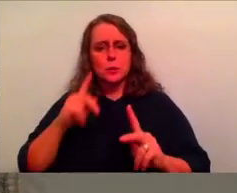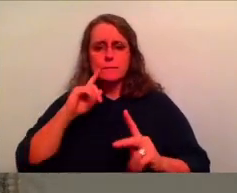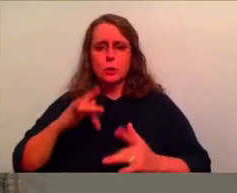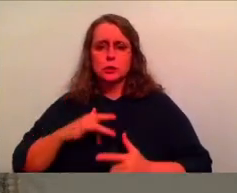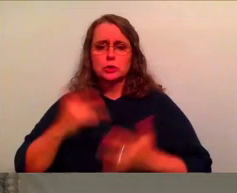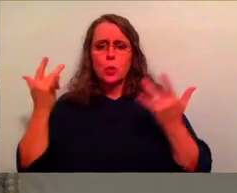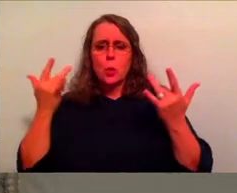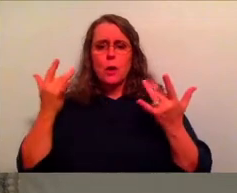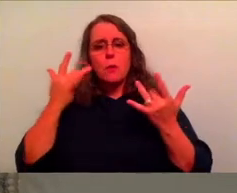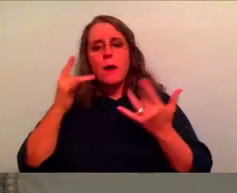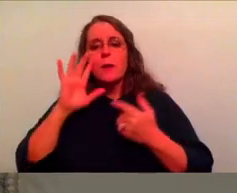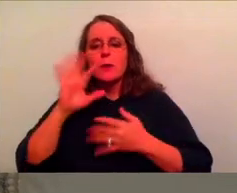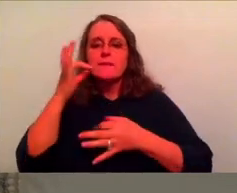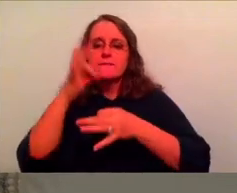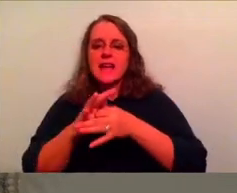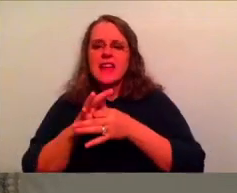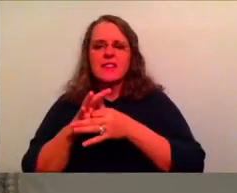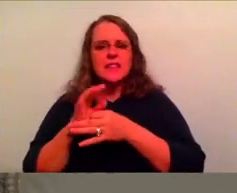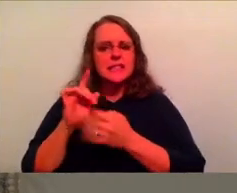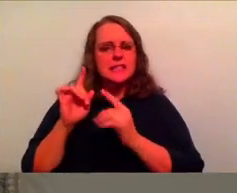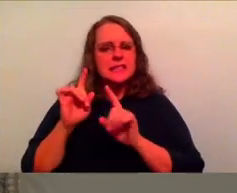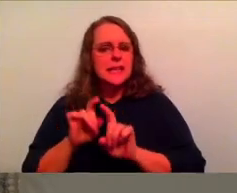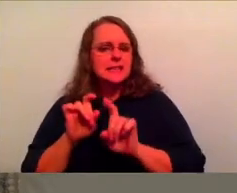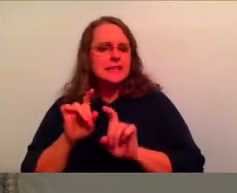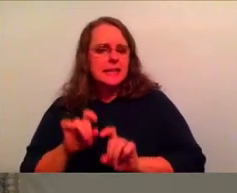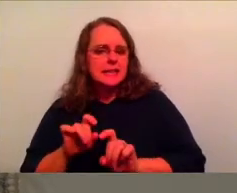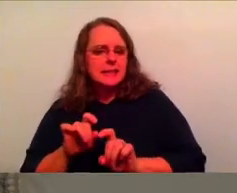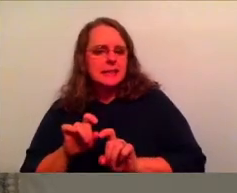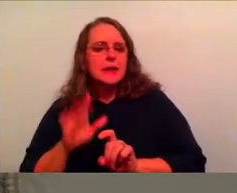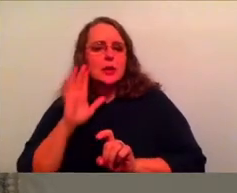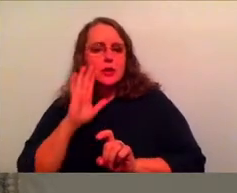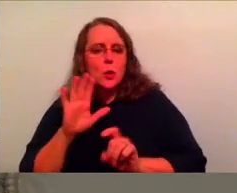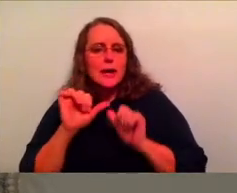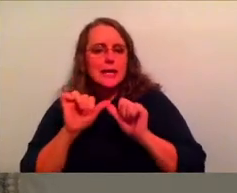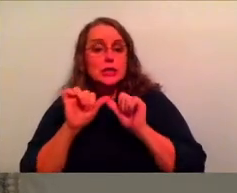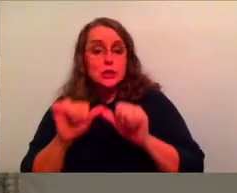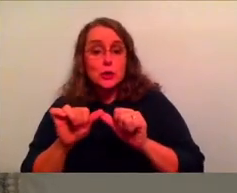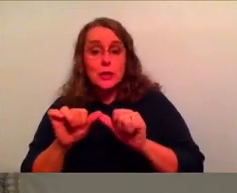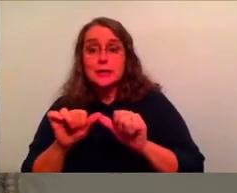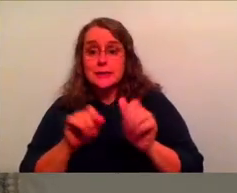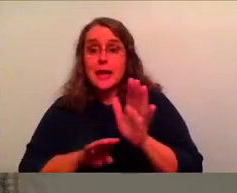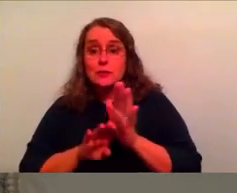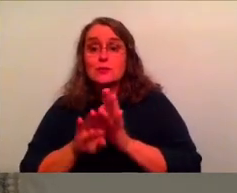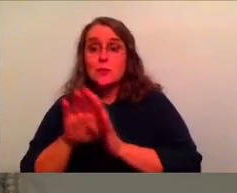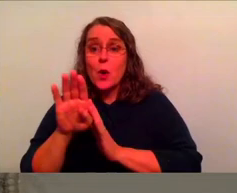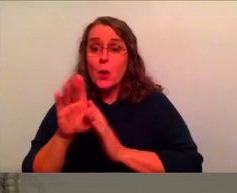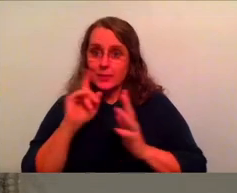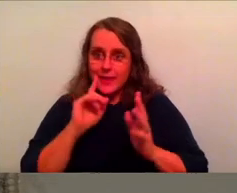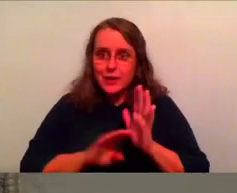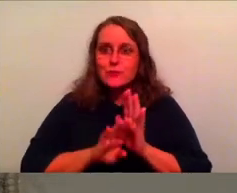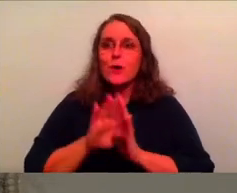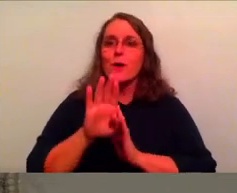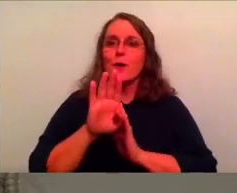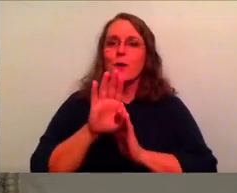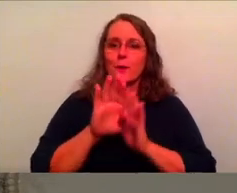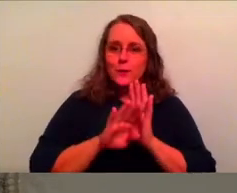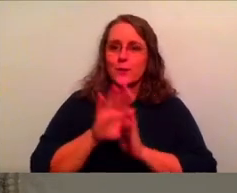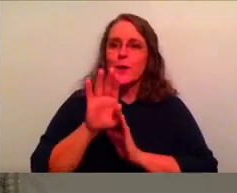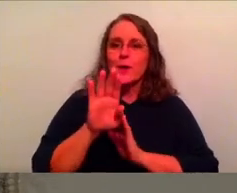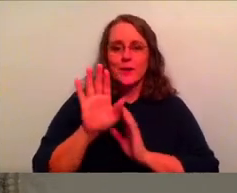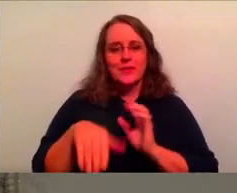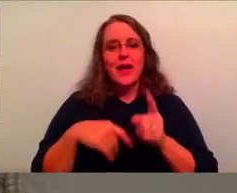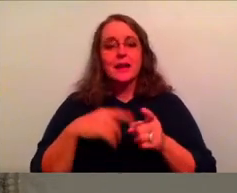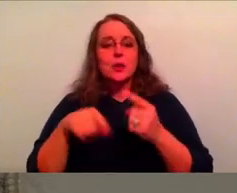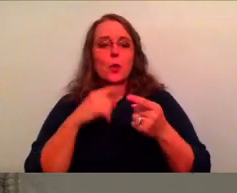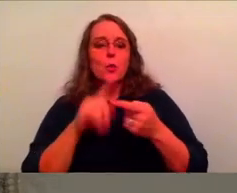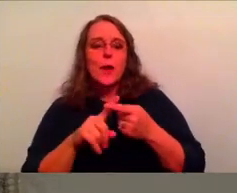your endurance has a chance to grow. So let it grow, let it grow. Word to Elsa, right? Come on, let it grow. Uh, for when your endurance